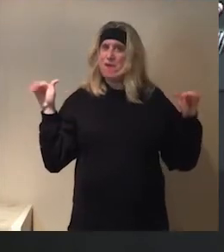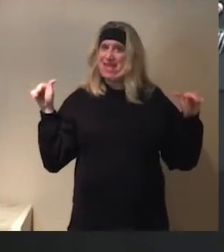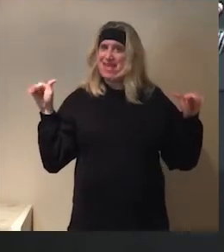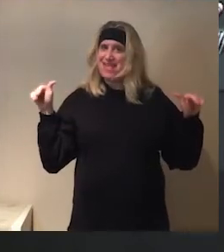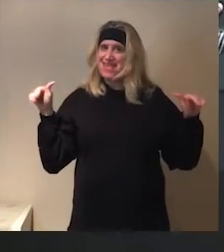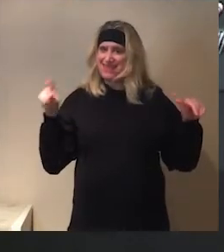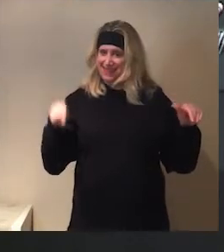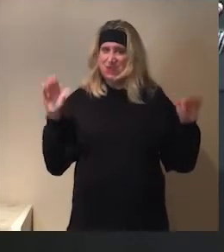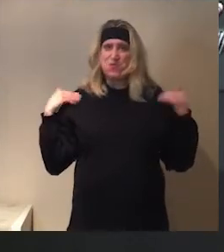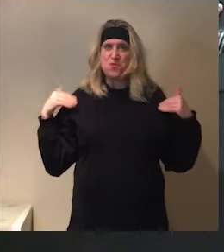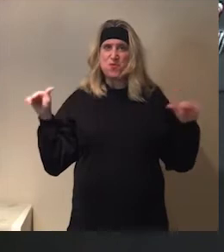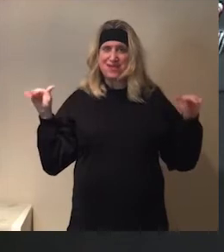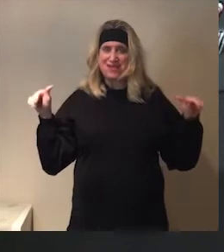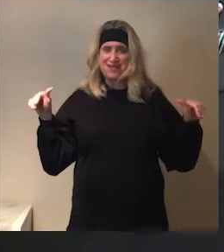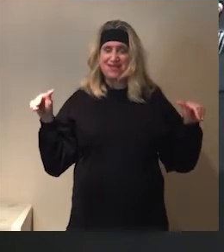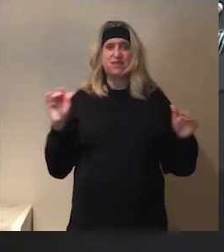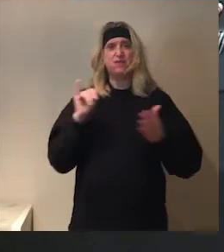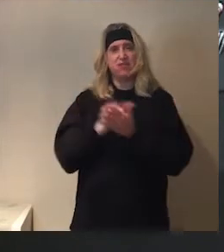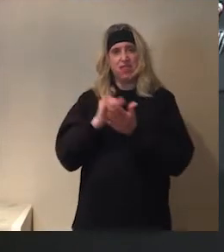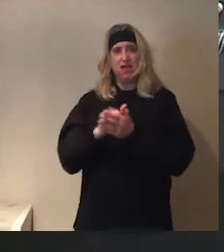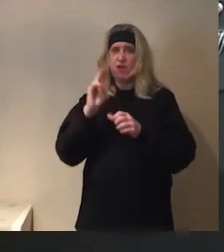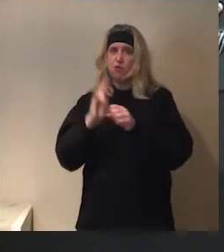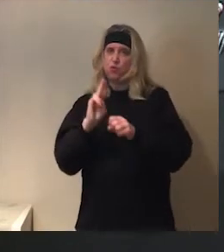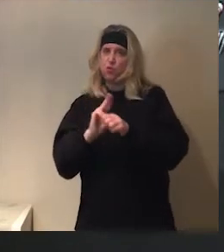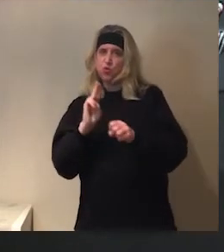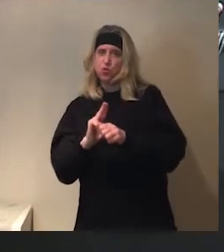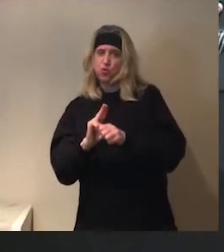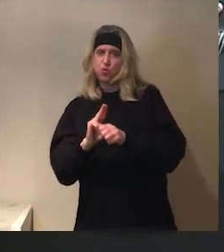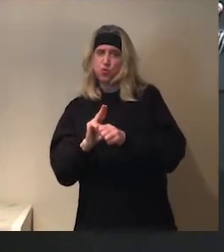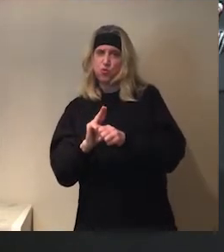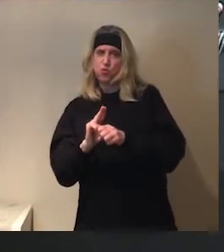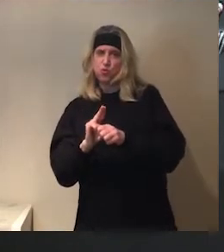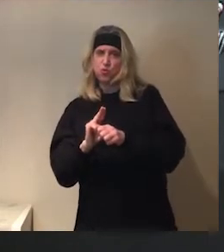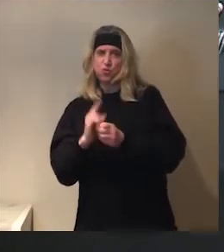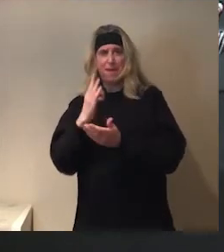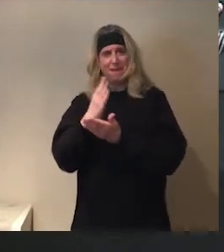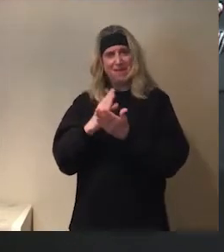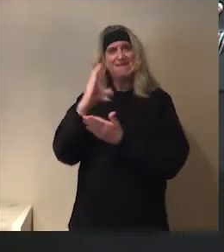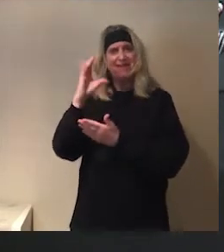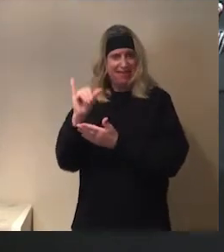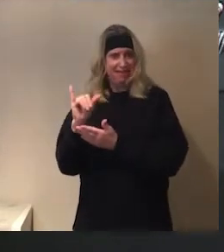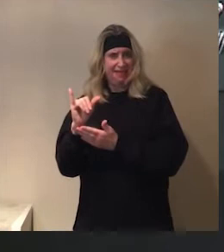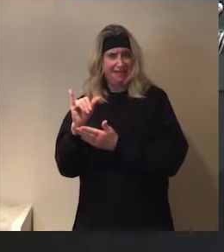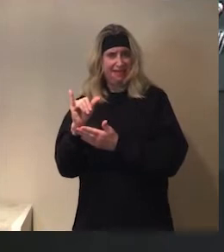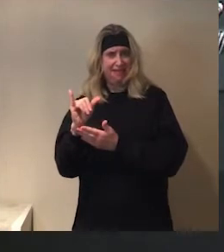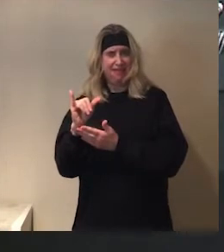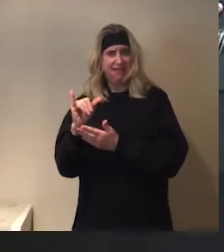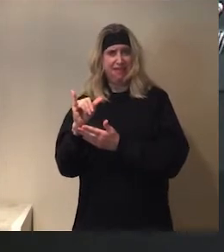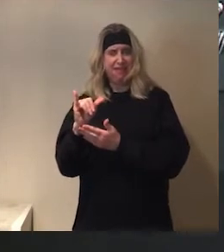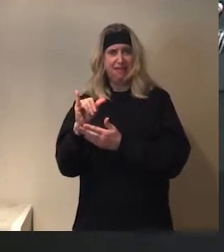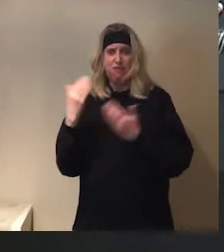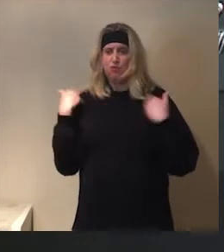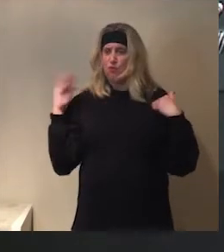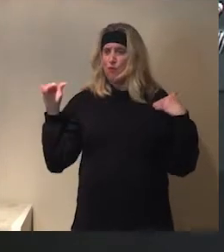Exactly. Oh, yeah. Okay. So, for that, I'm going to use a piece of plasticine here for